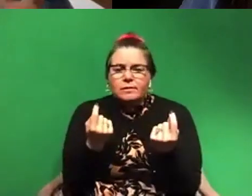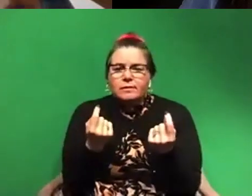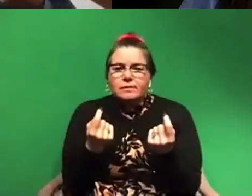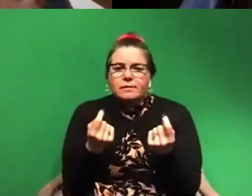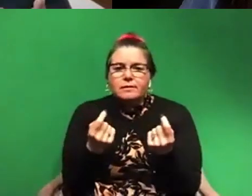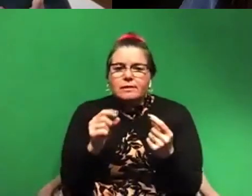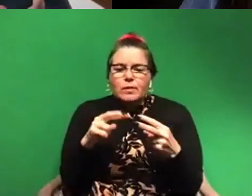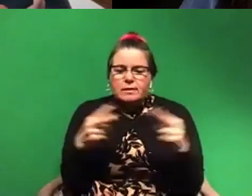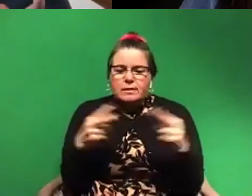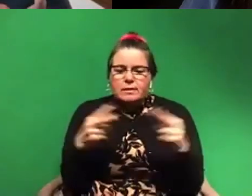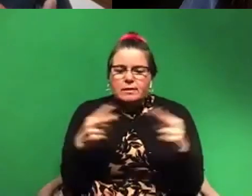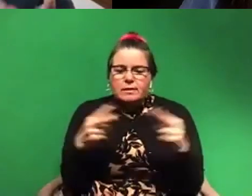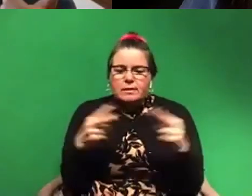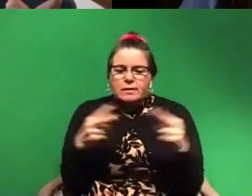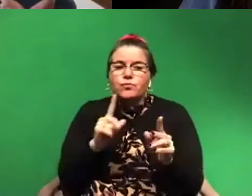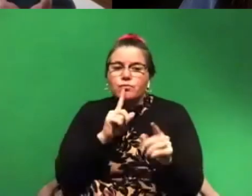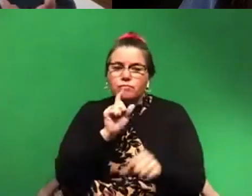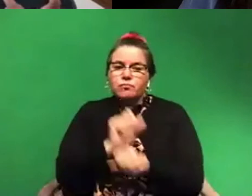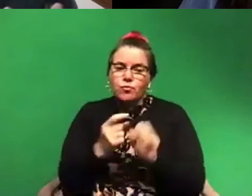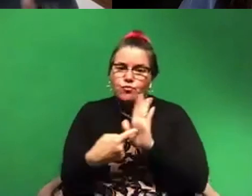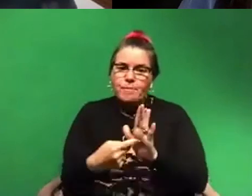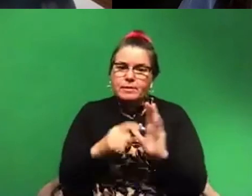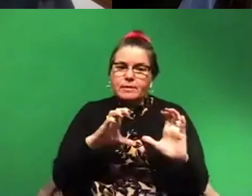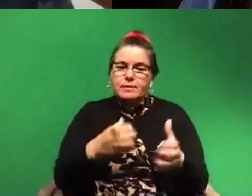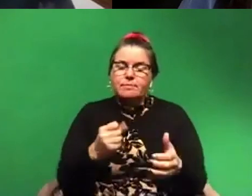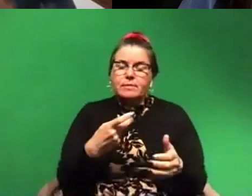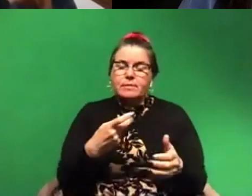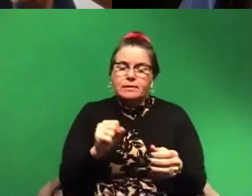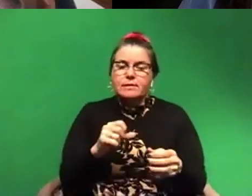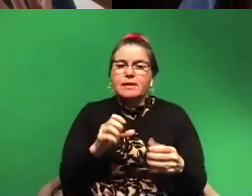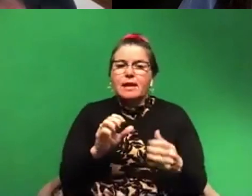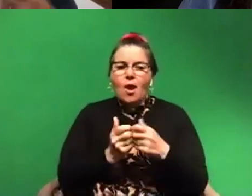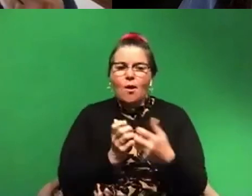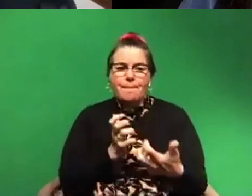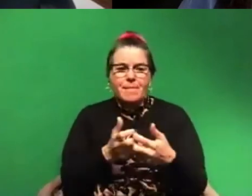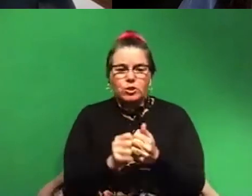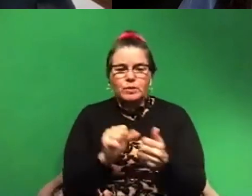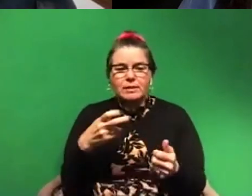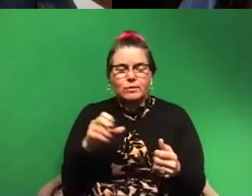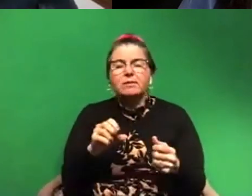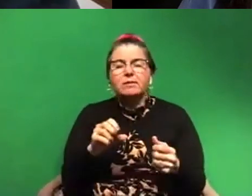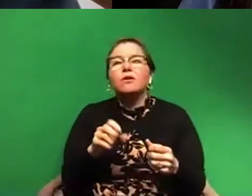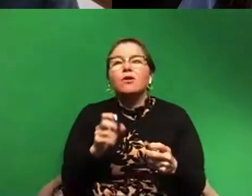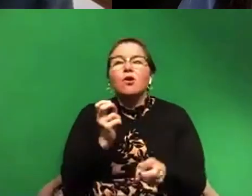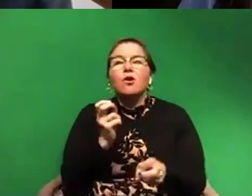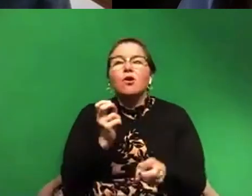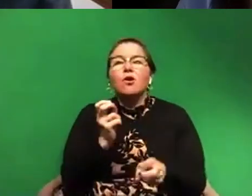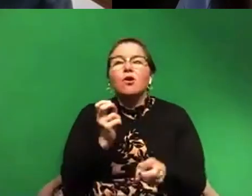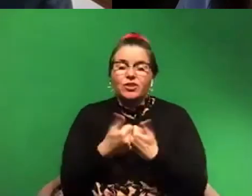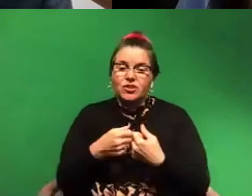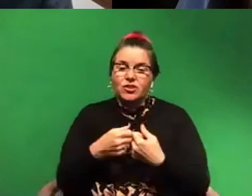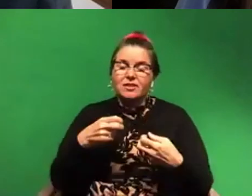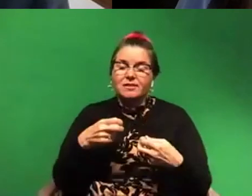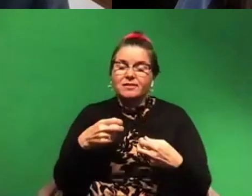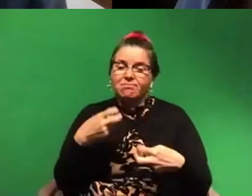really represents a species and what is the species that really goes with the sequence? And those are hard, challenging, difficult questions that we wrestle with a